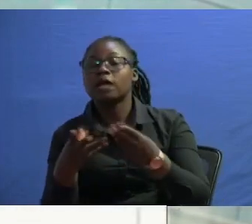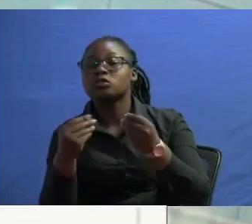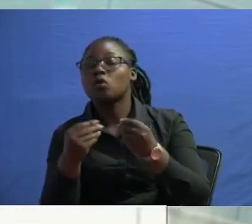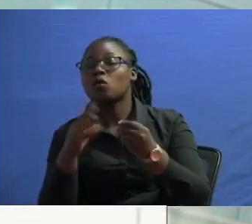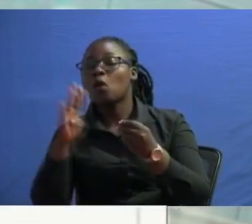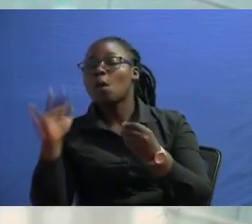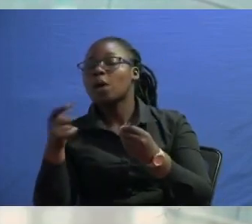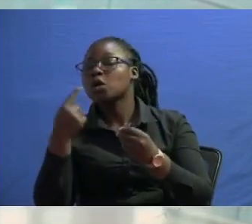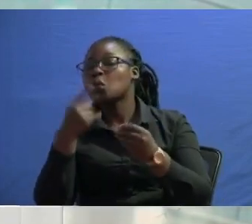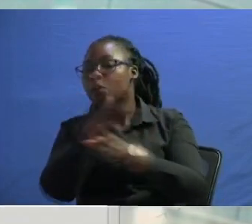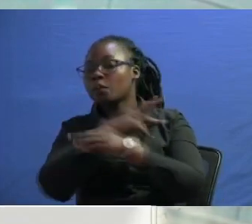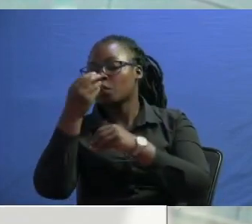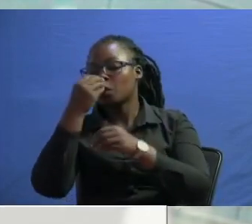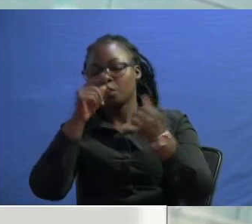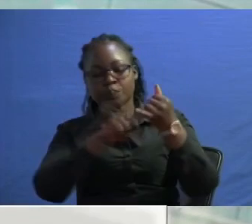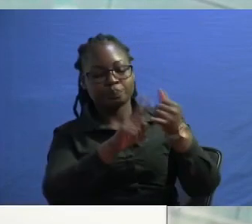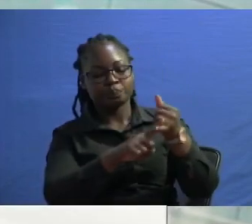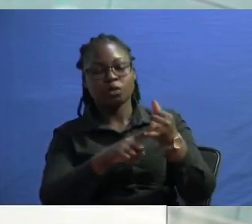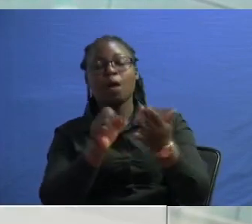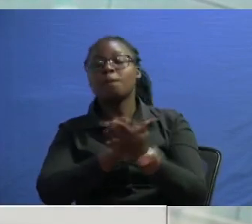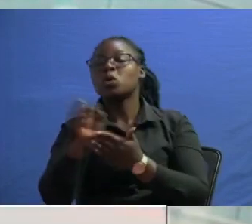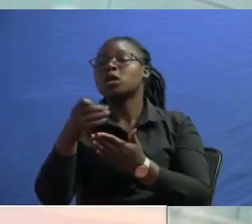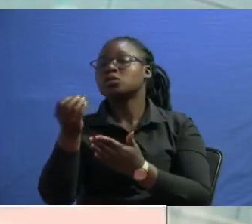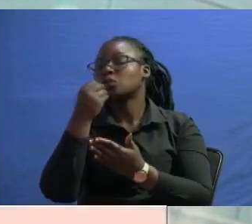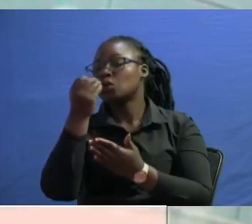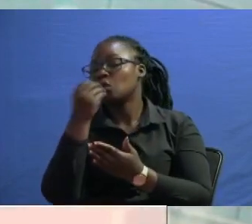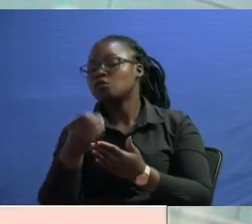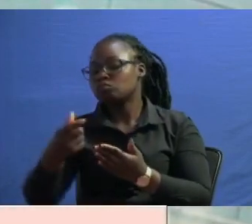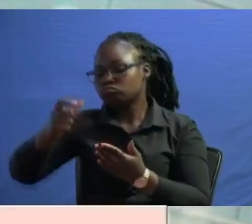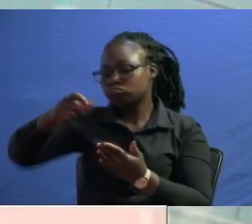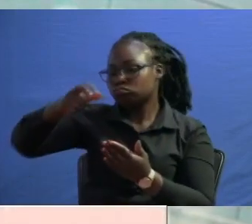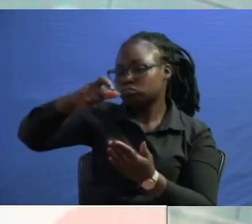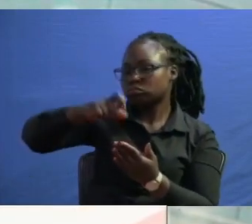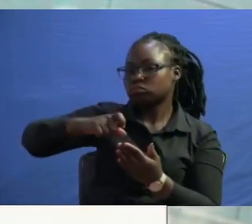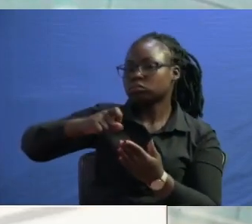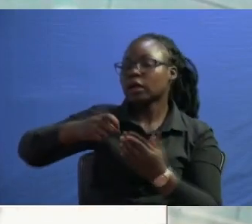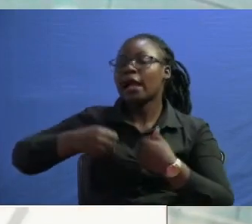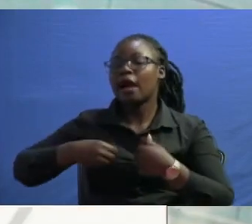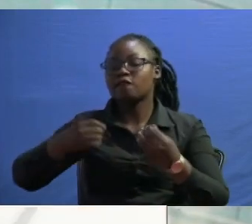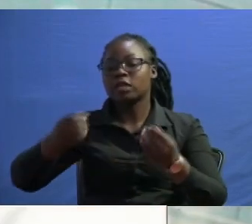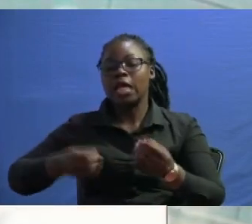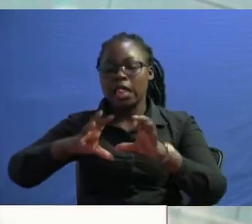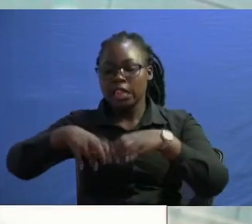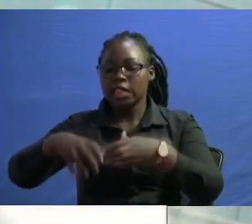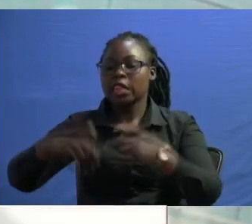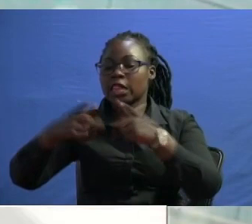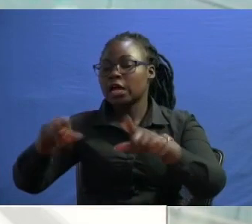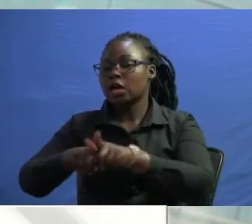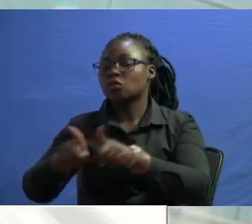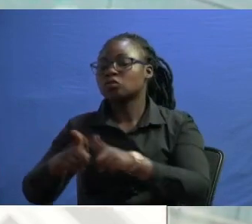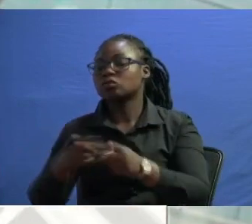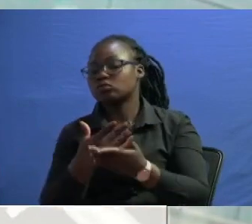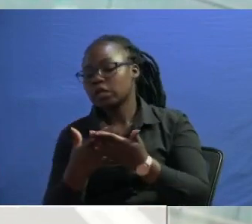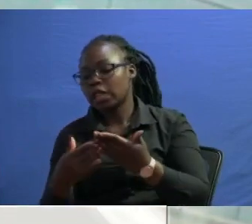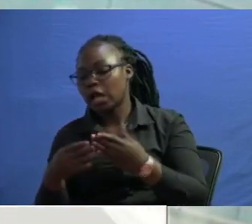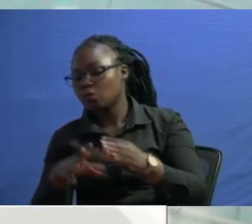william ruto number one production of food has been increased by increasing agricultural land and fertilizer and input which is there